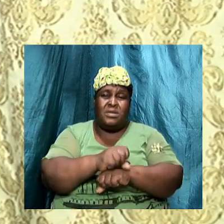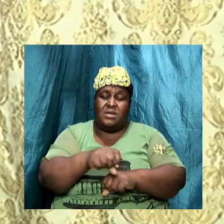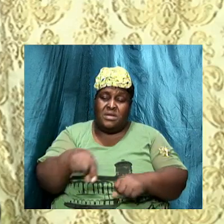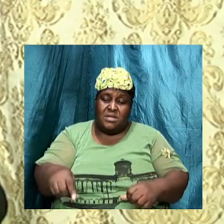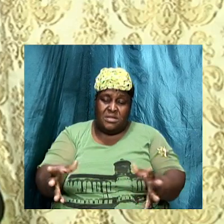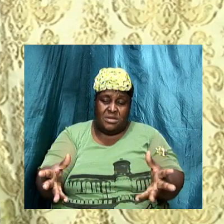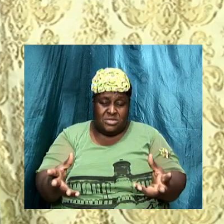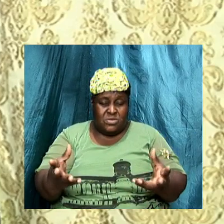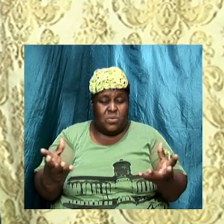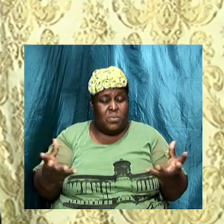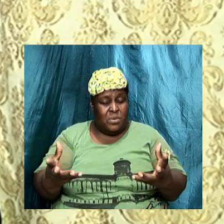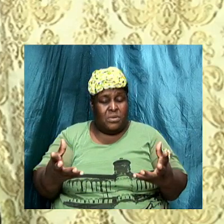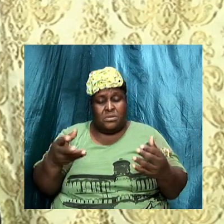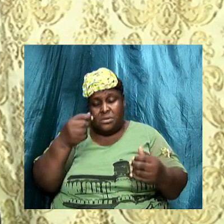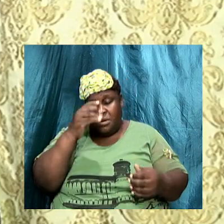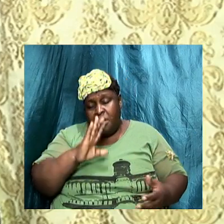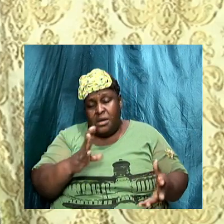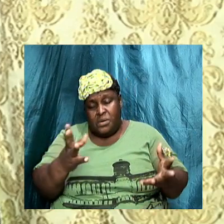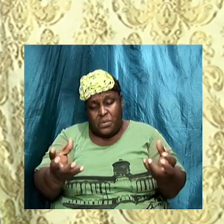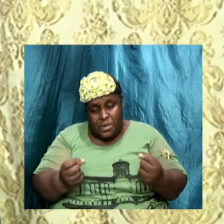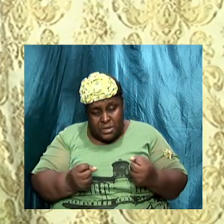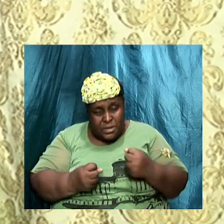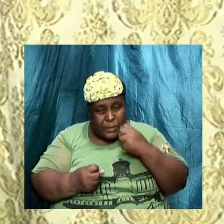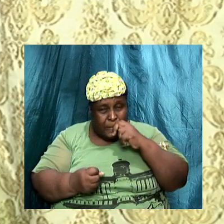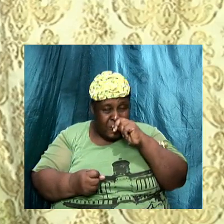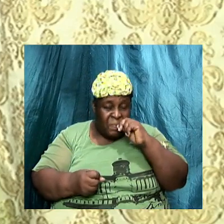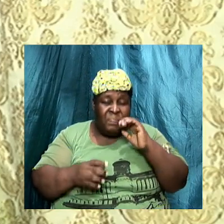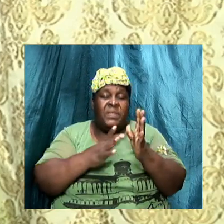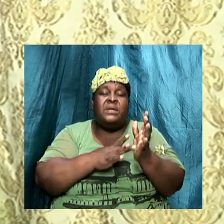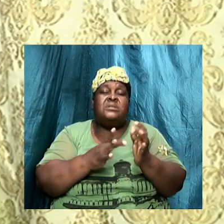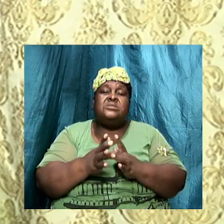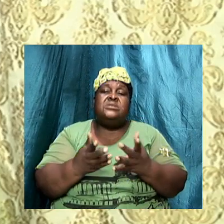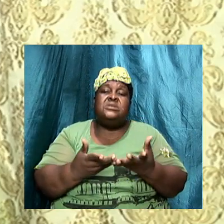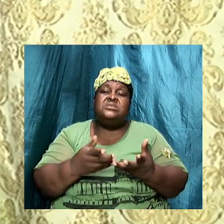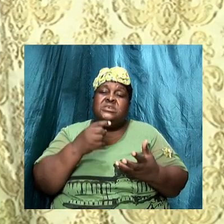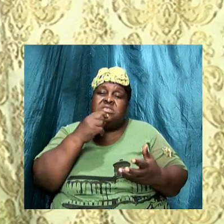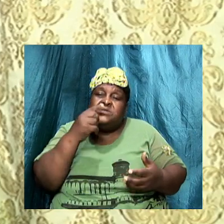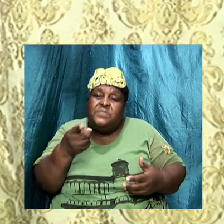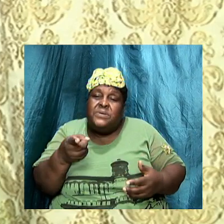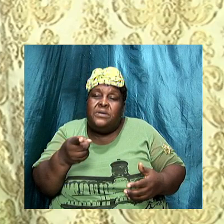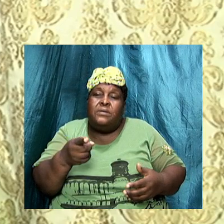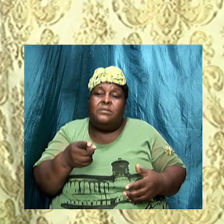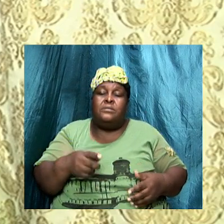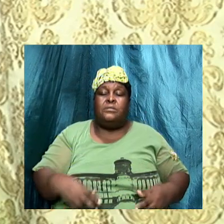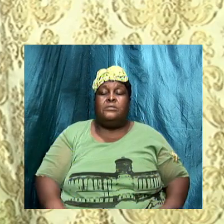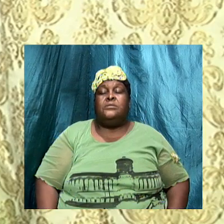wants amen so Jesus spoke about the living let us turn to